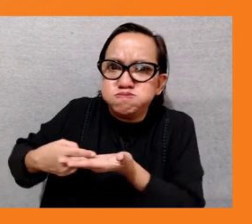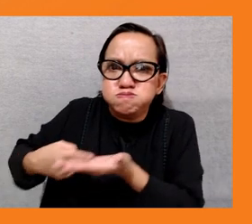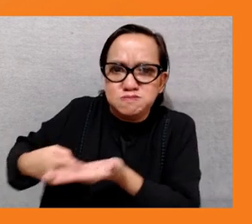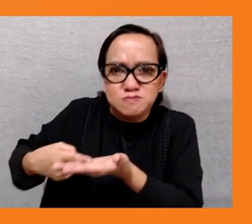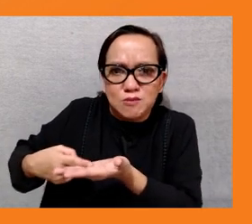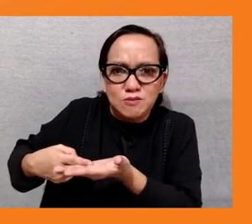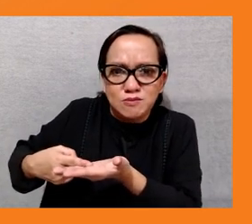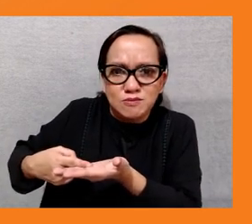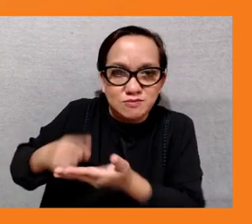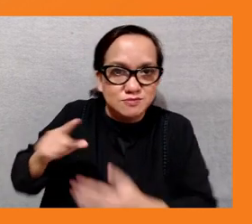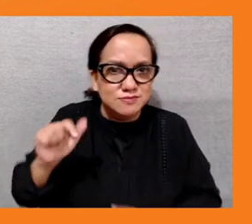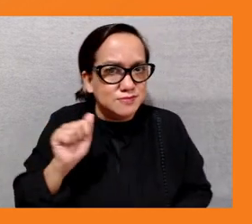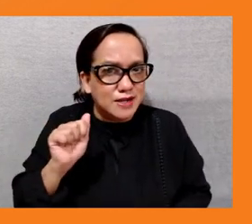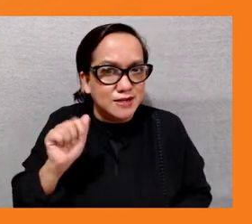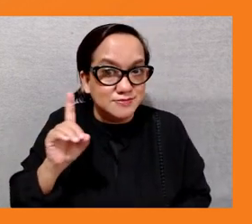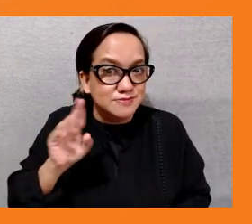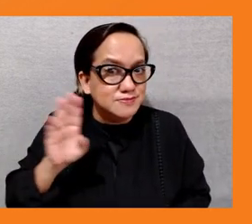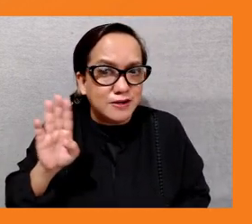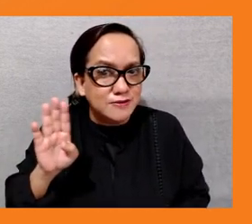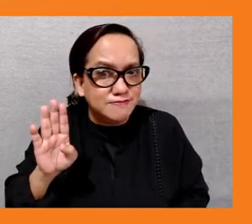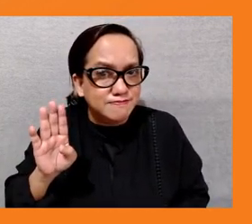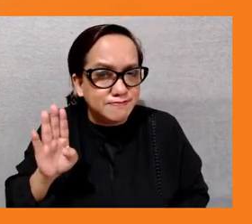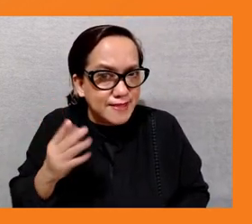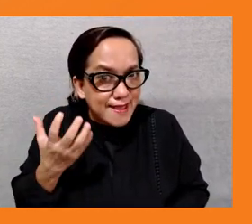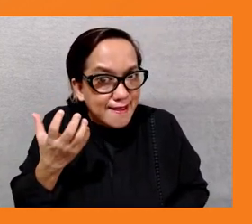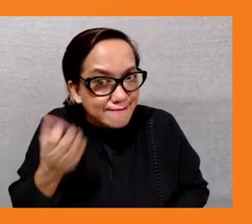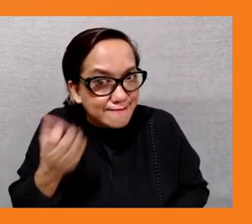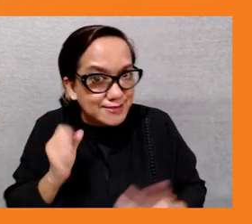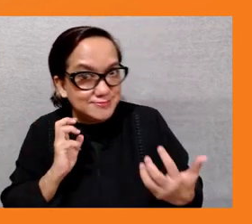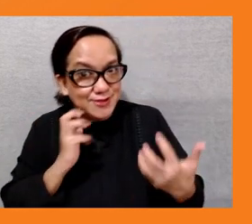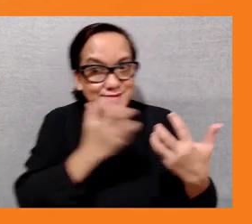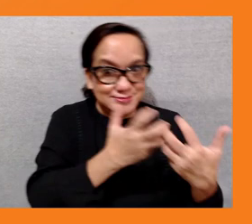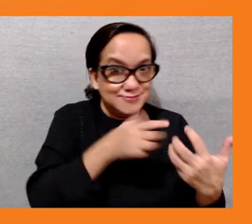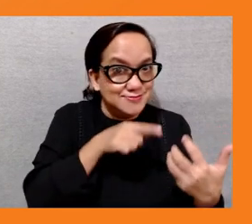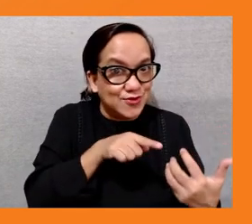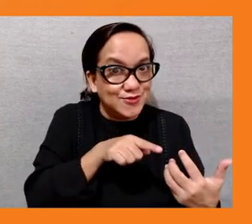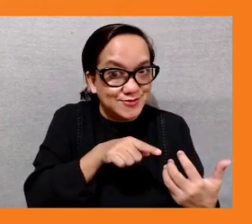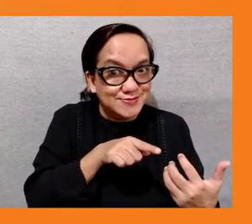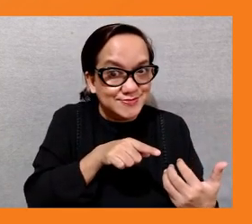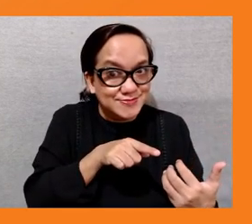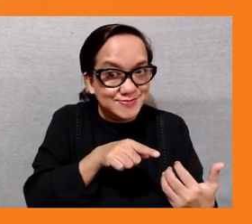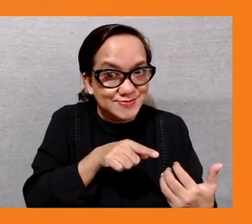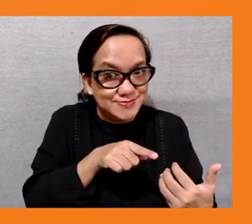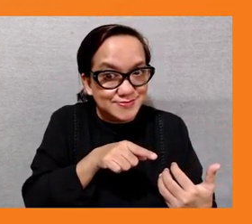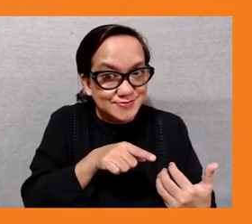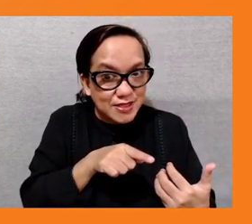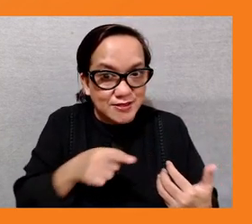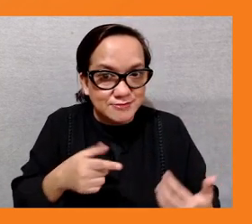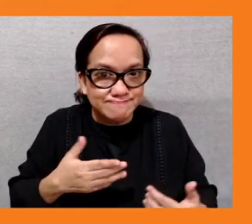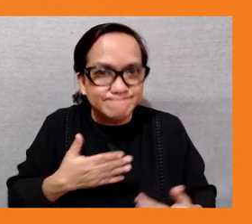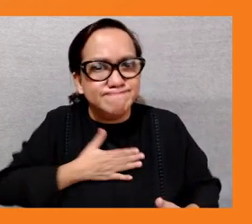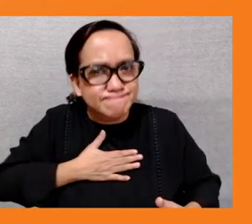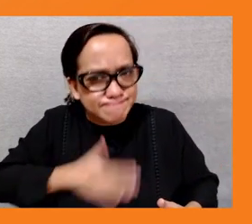come into come into play in in a situation where we're trying to transform education and training systems